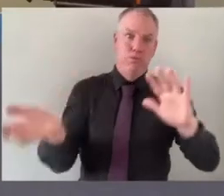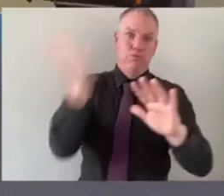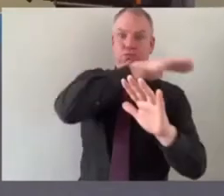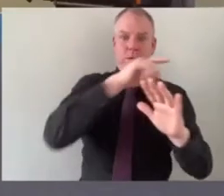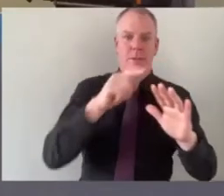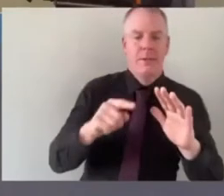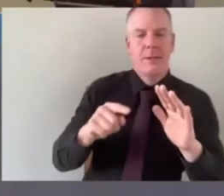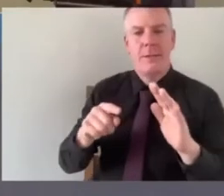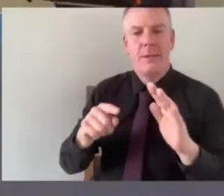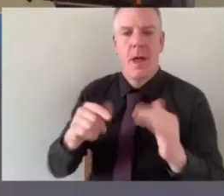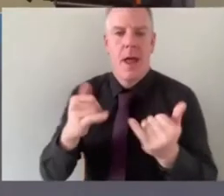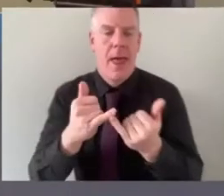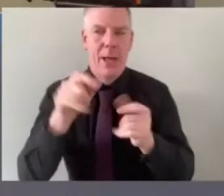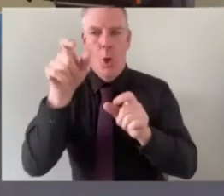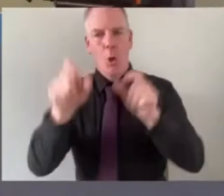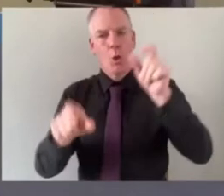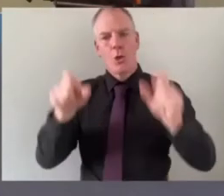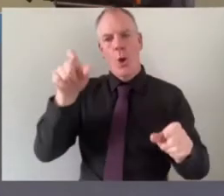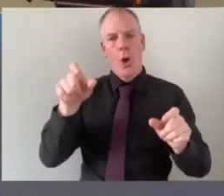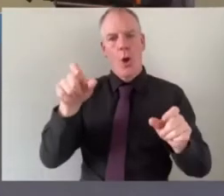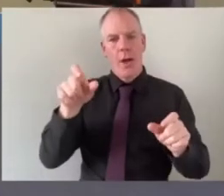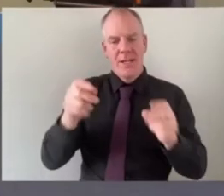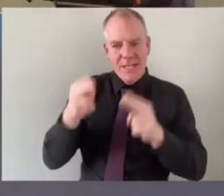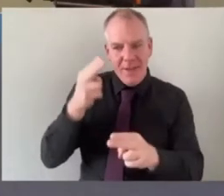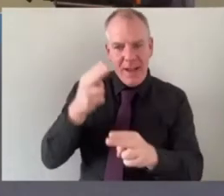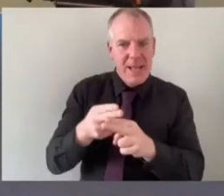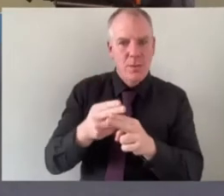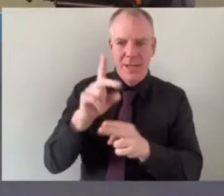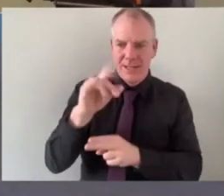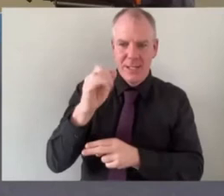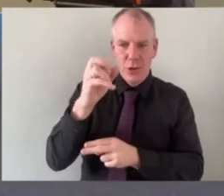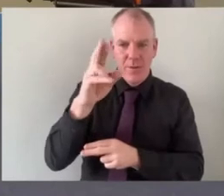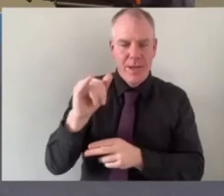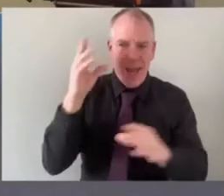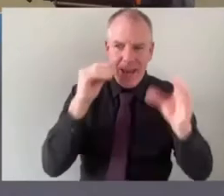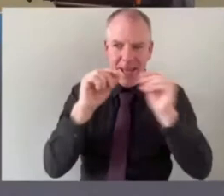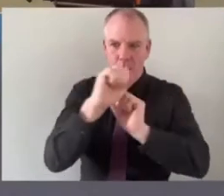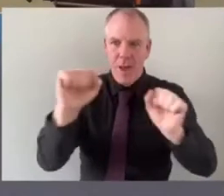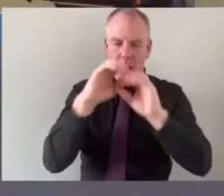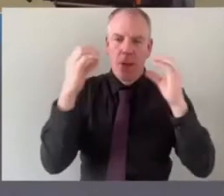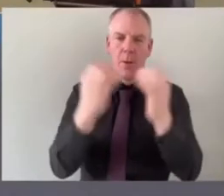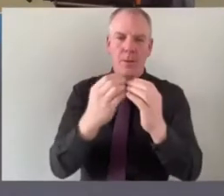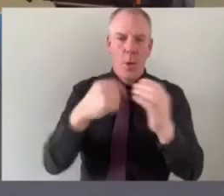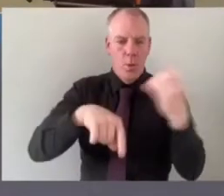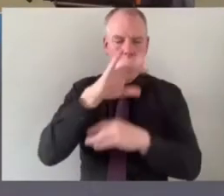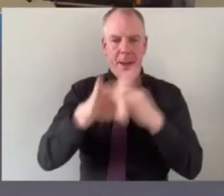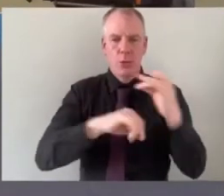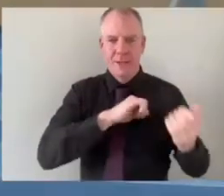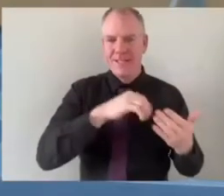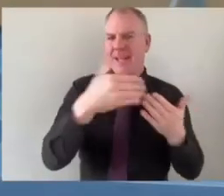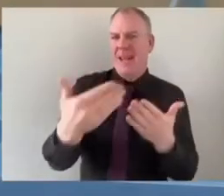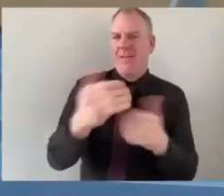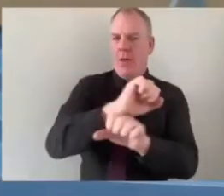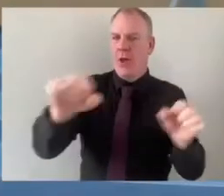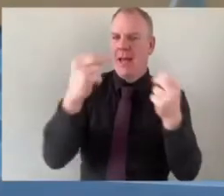kind of customer discovery and and and minister chambers talked about of actually listening to the communities and ensuring that we're delivering on a needs basis and